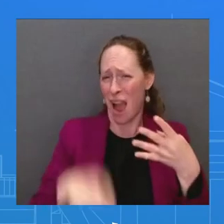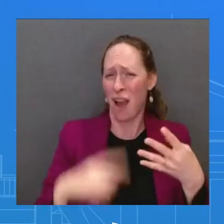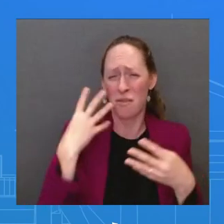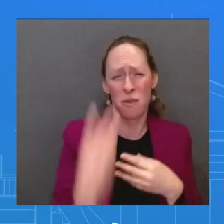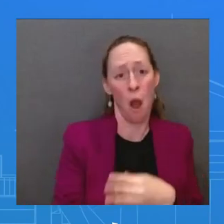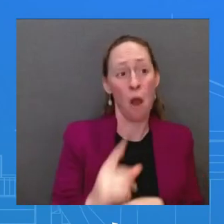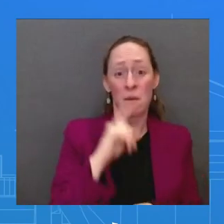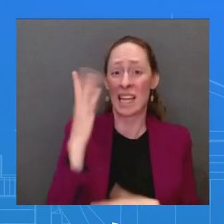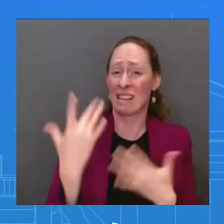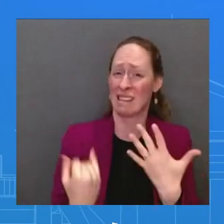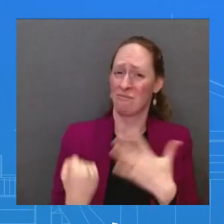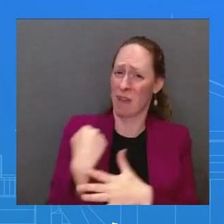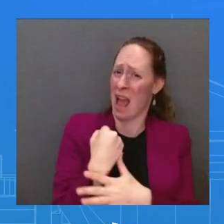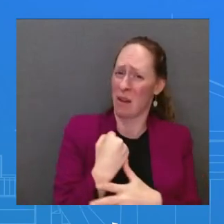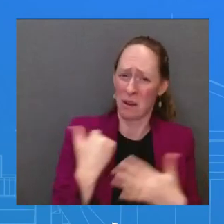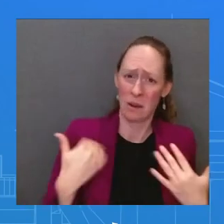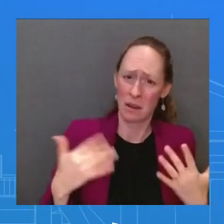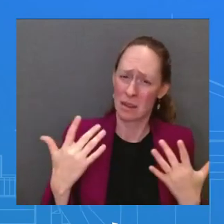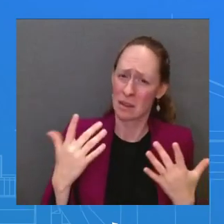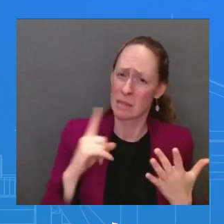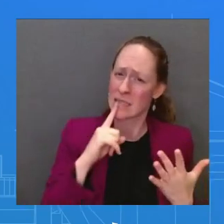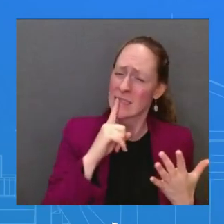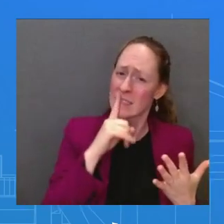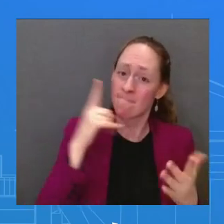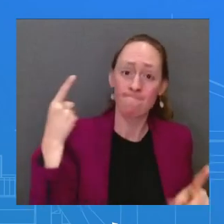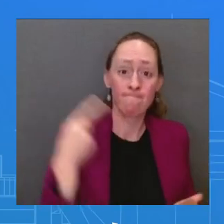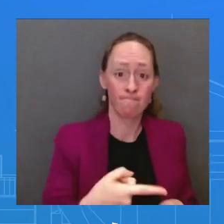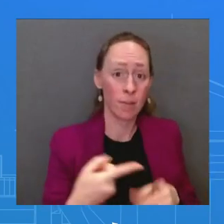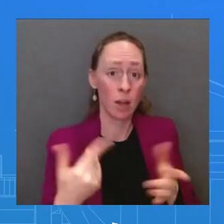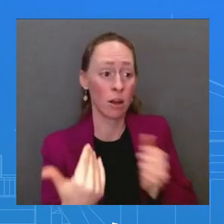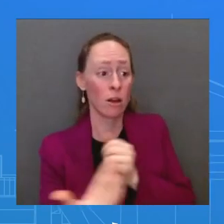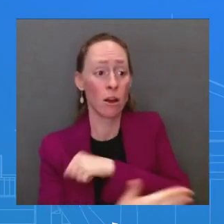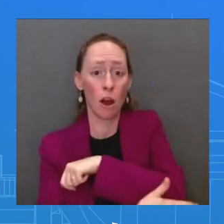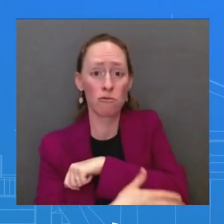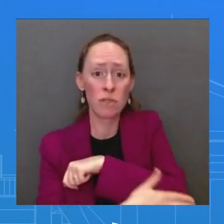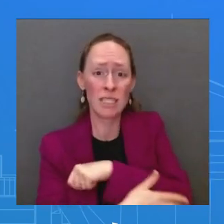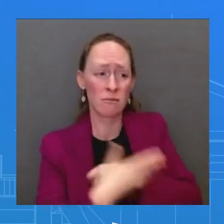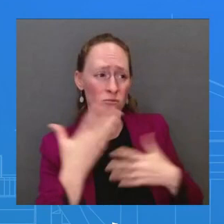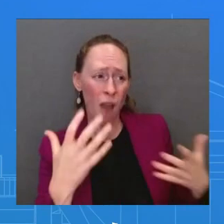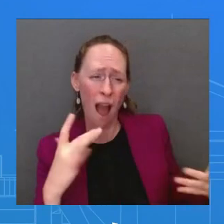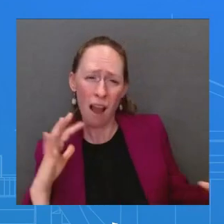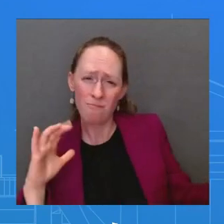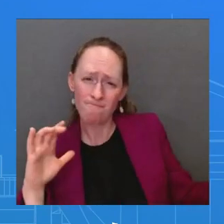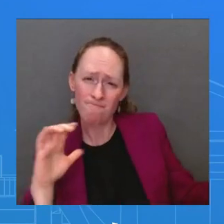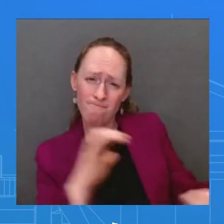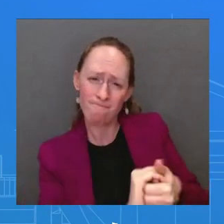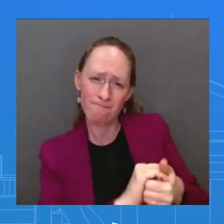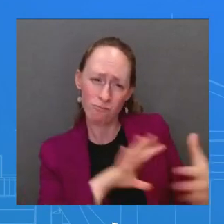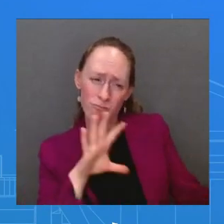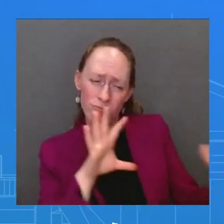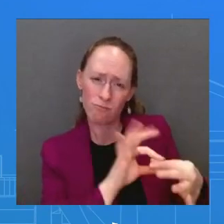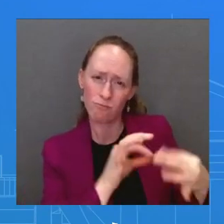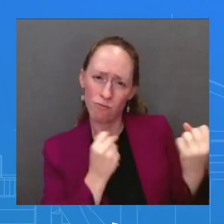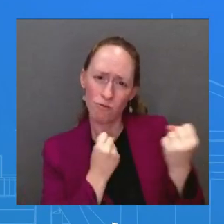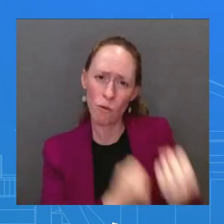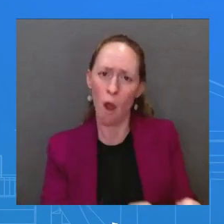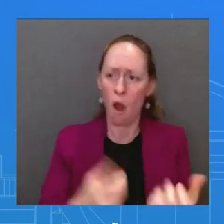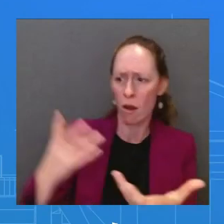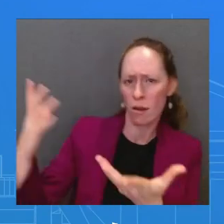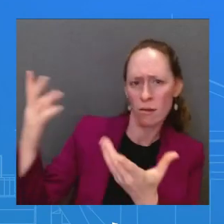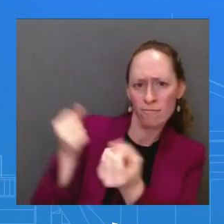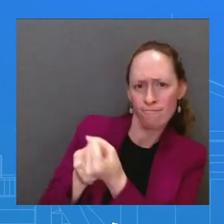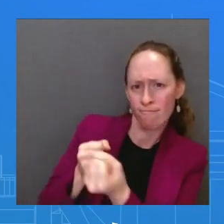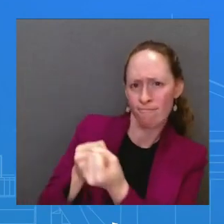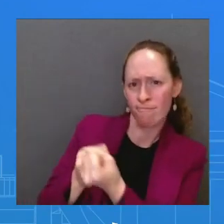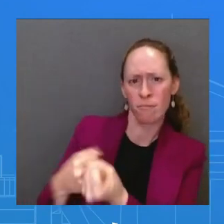in New Delhi this weekend. The United States' commitment to the G20 hasn't wavered, and we hope this G20 Summit will